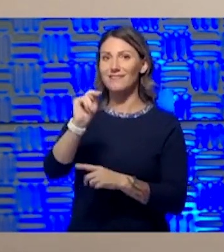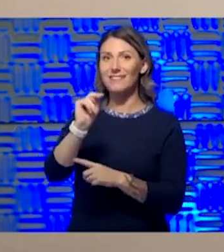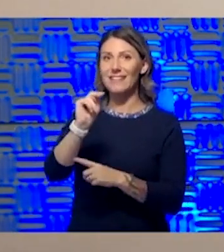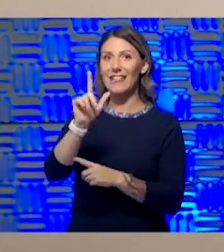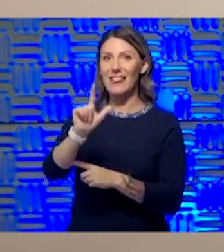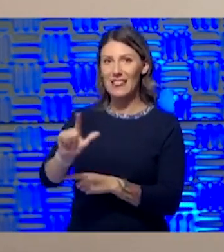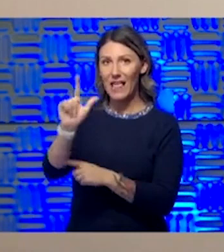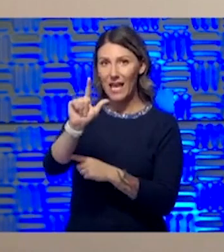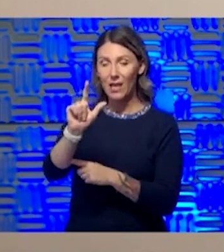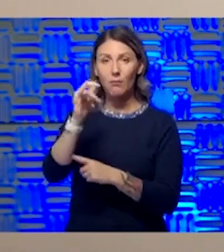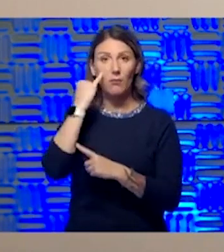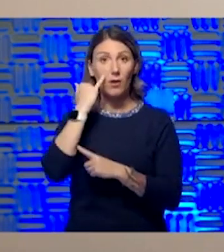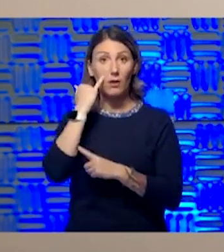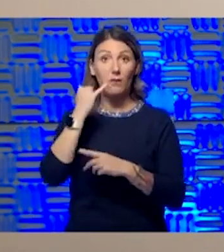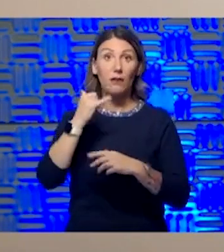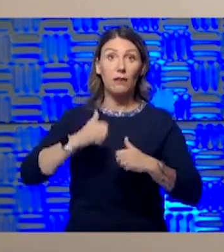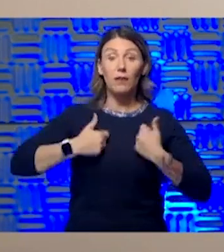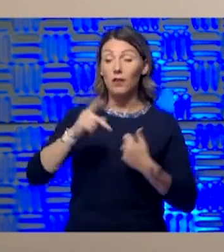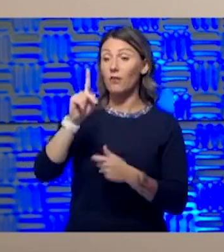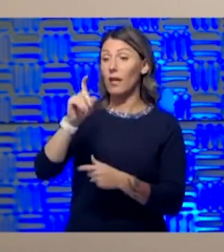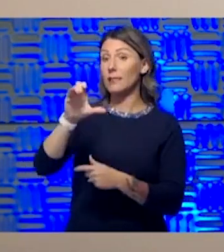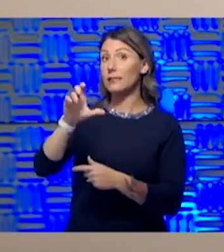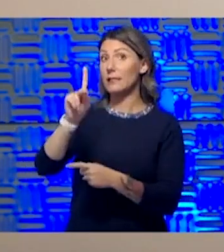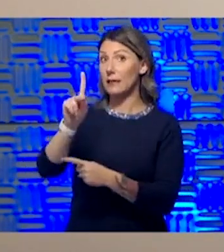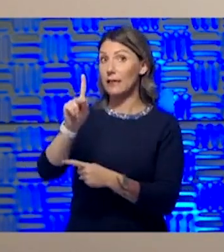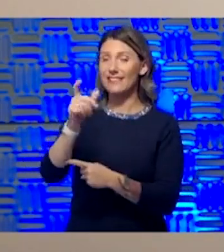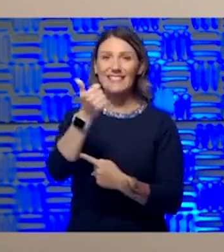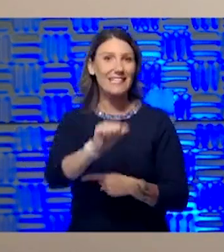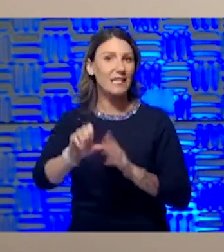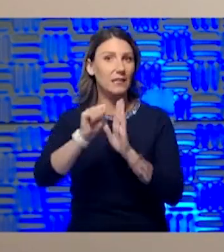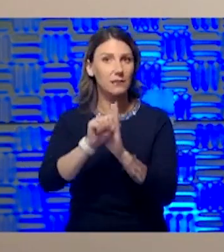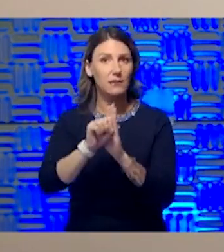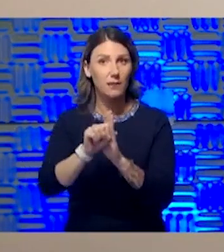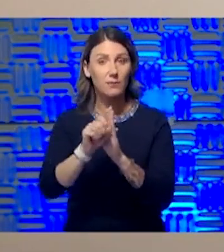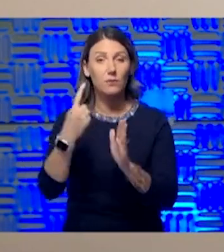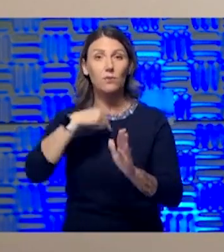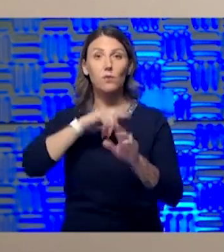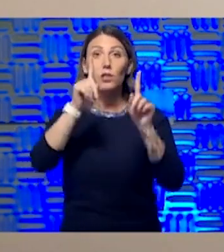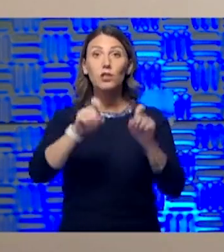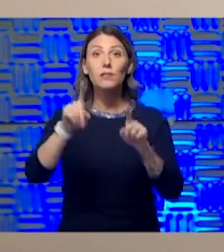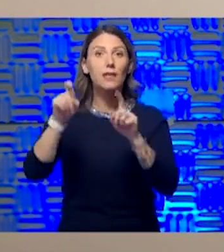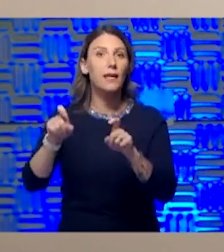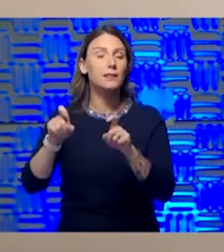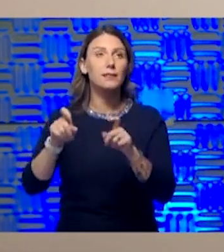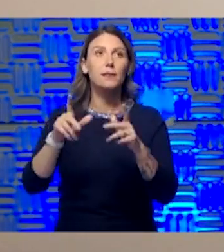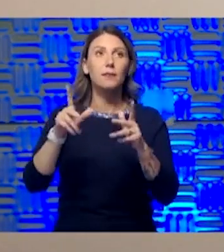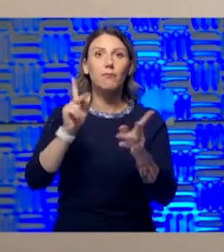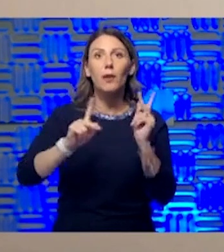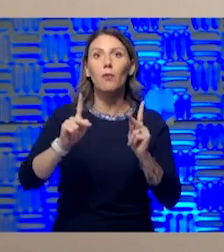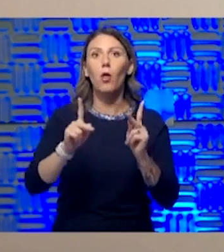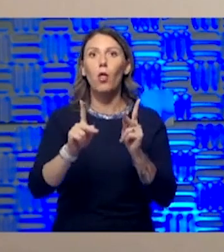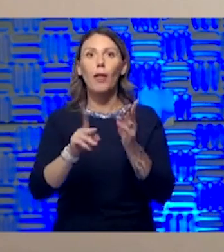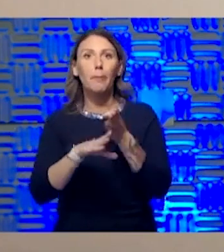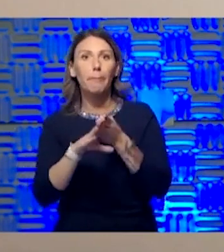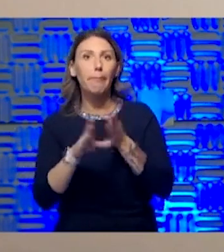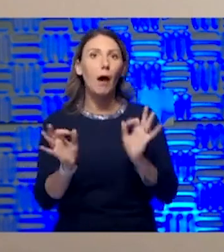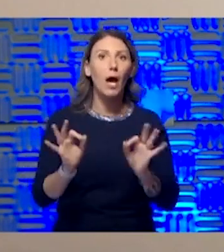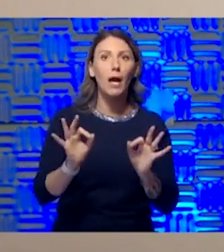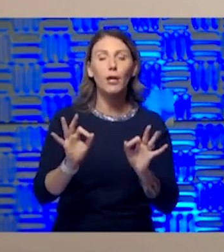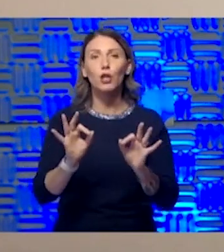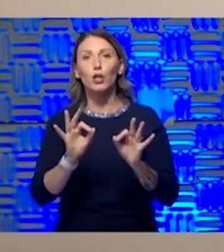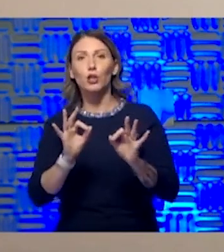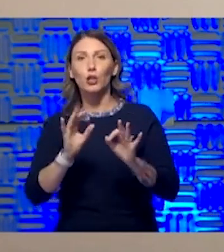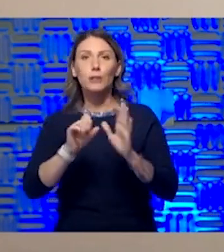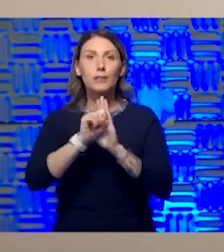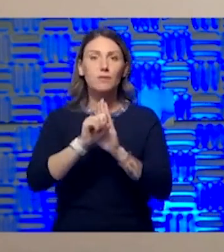Kansas, and you have any symptoms at all, we are now testing people that have even the most minor symptoms like headaches, sore throat,